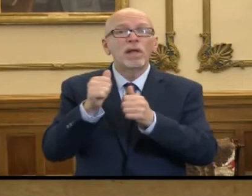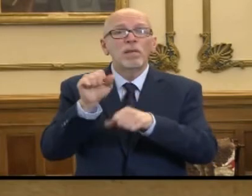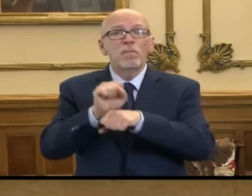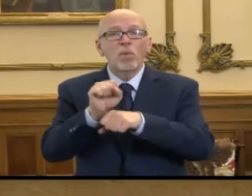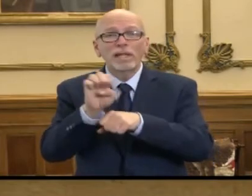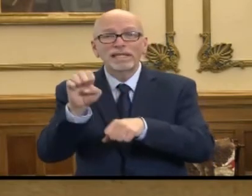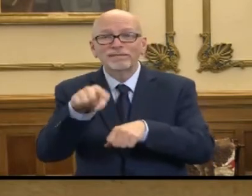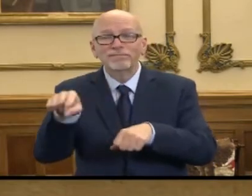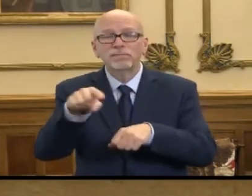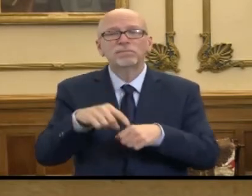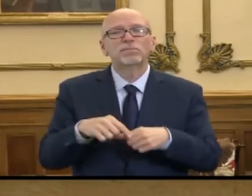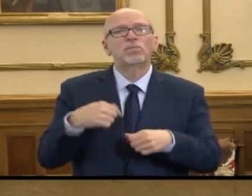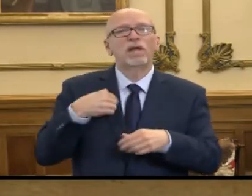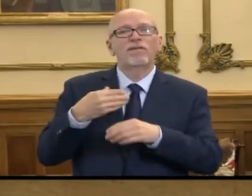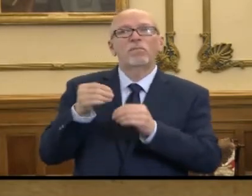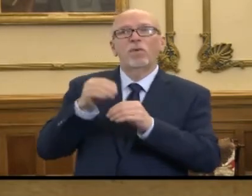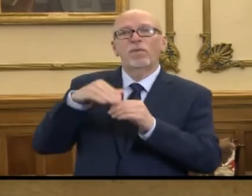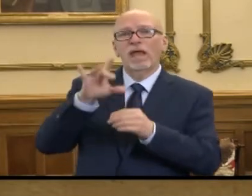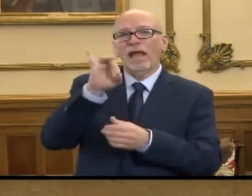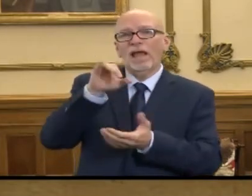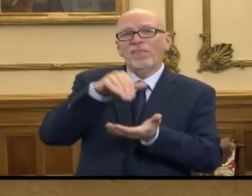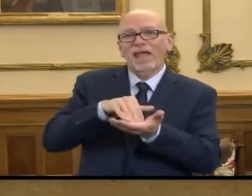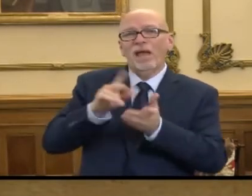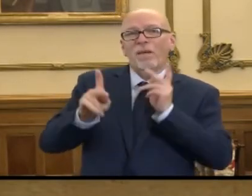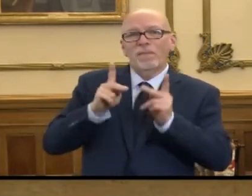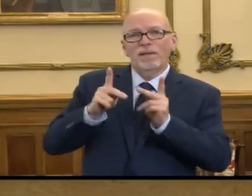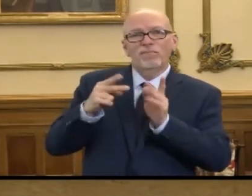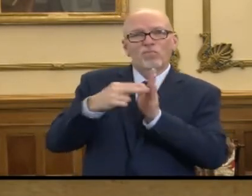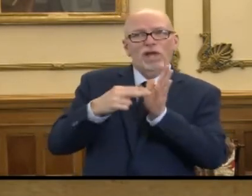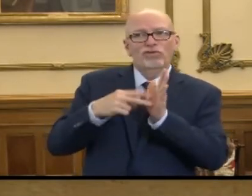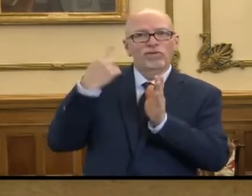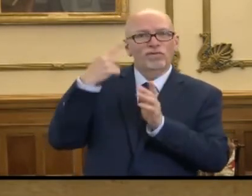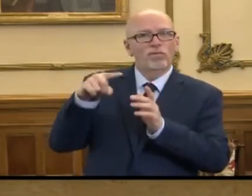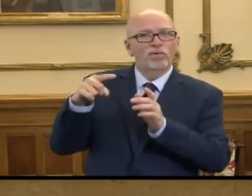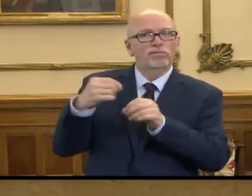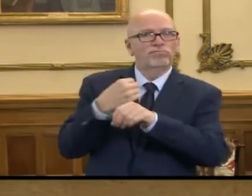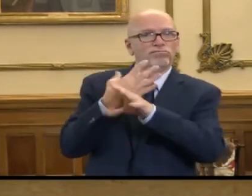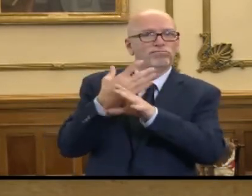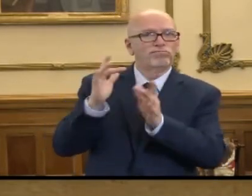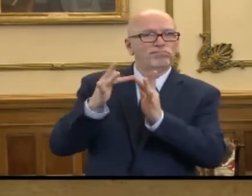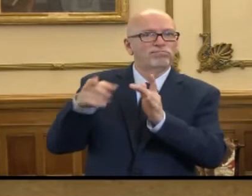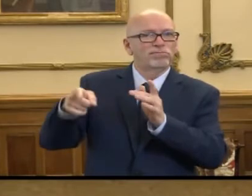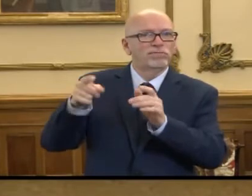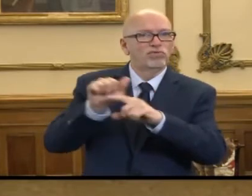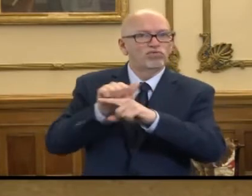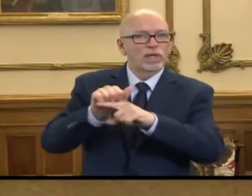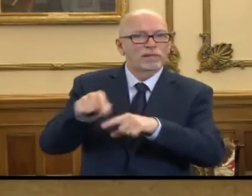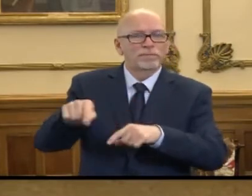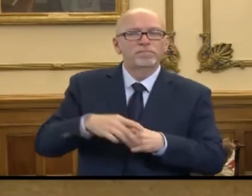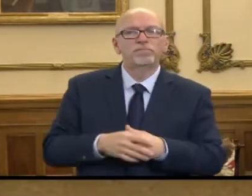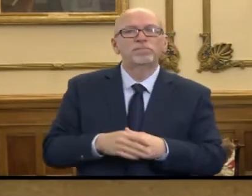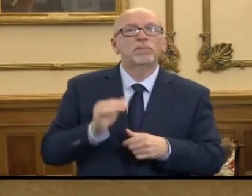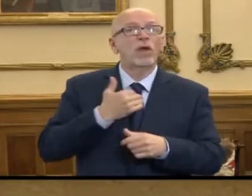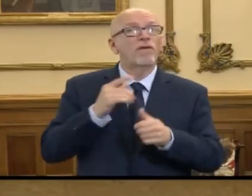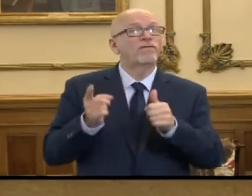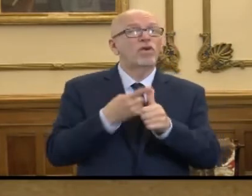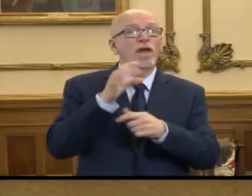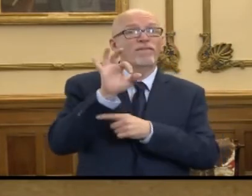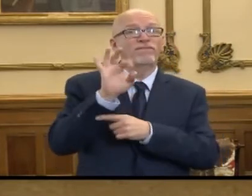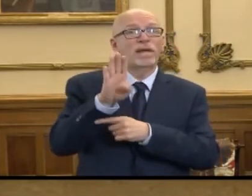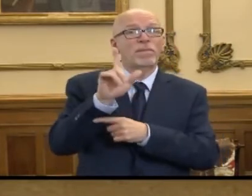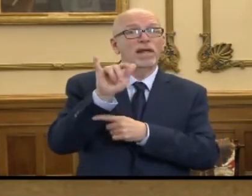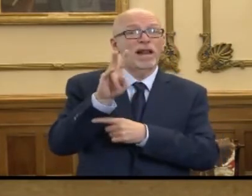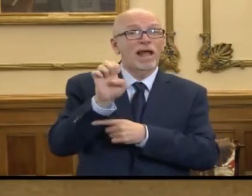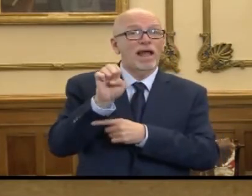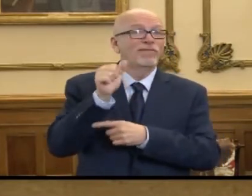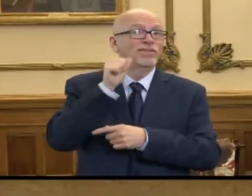and we've had over 8,000 individuals register for those webinars. We also held our first Facebook Live event